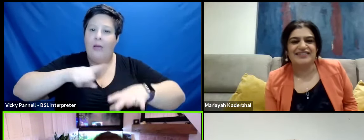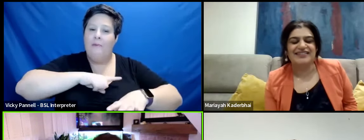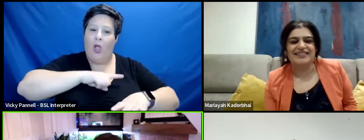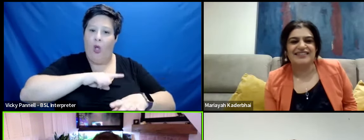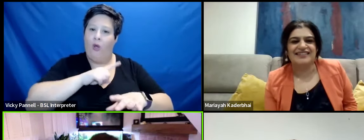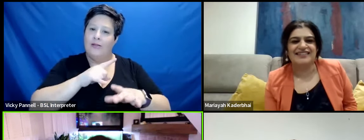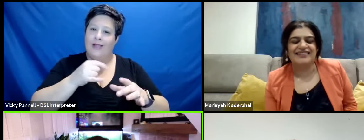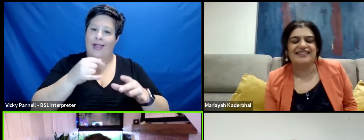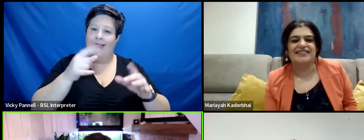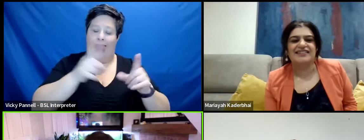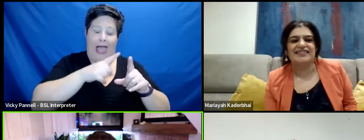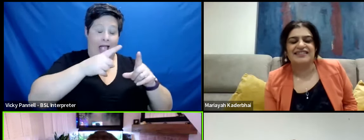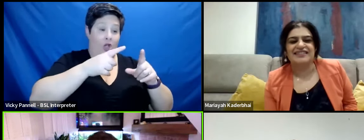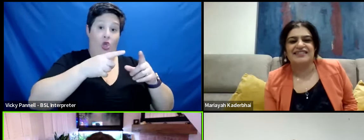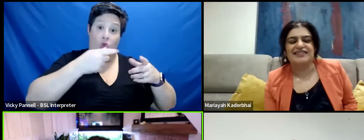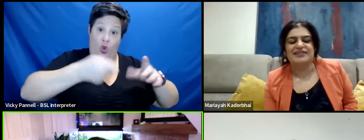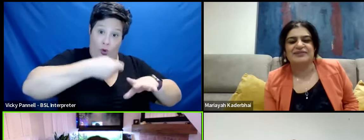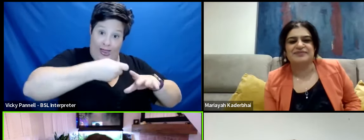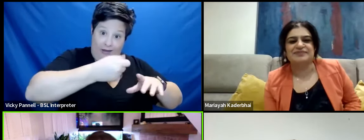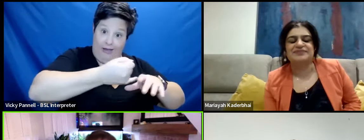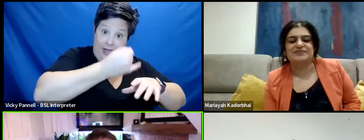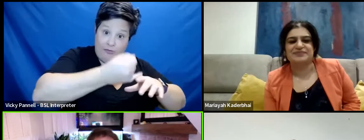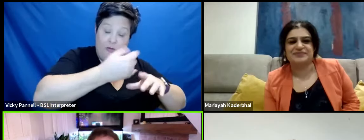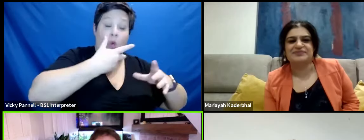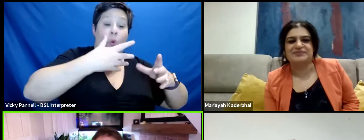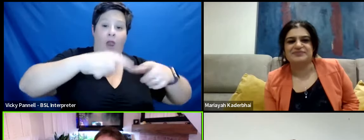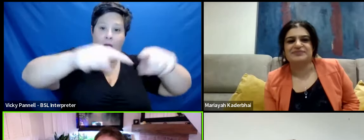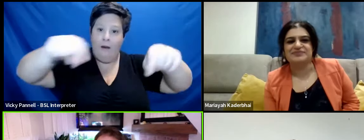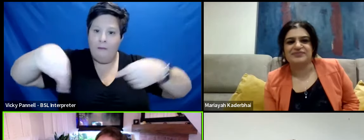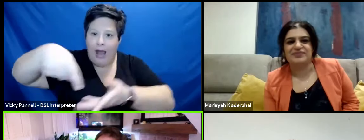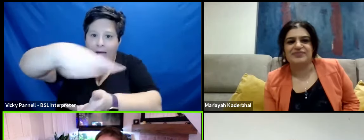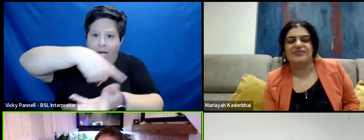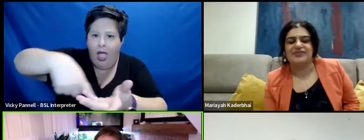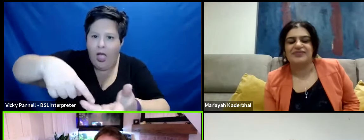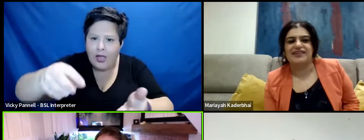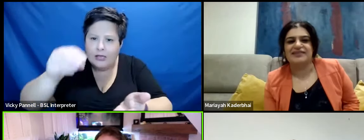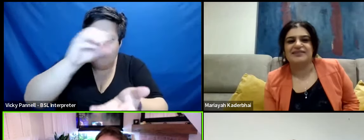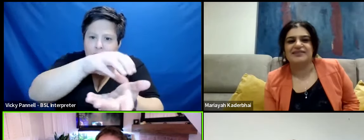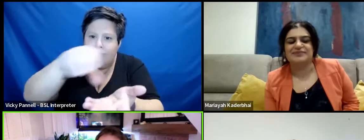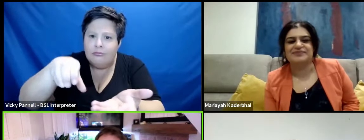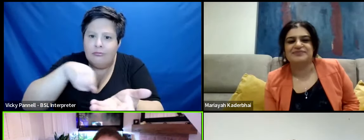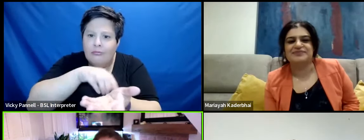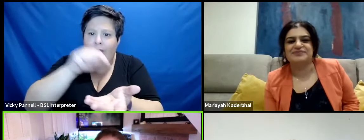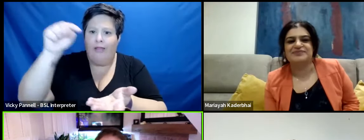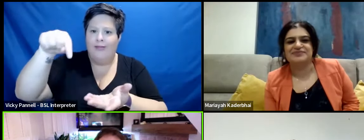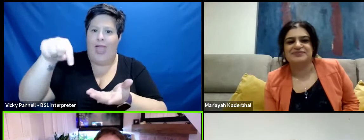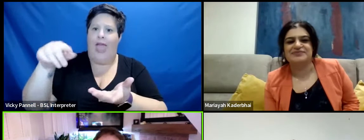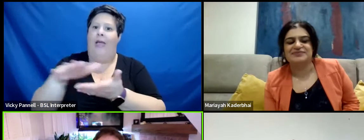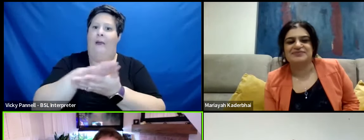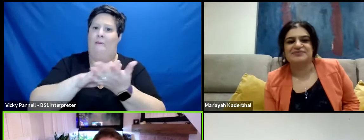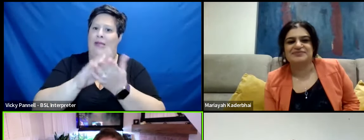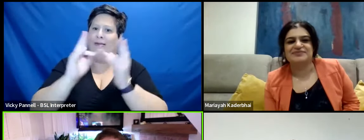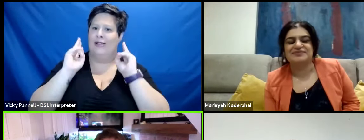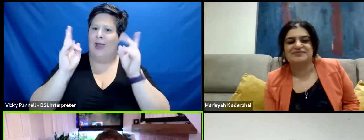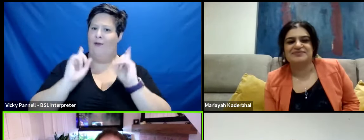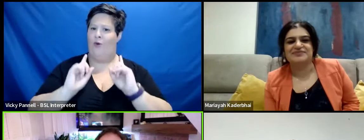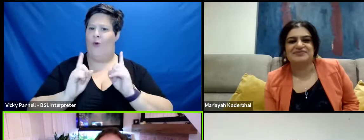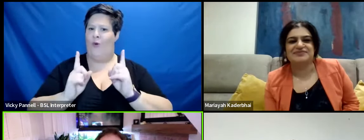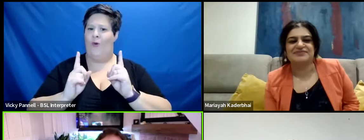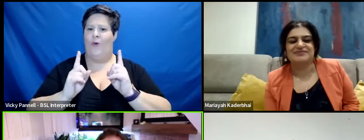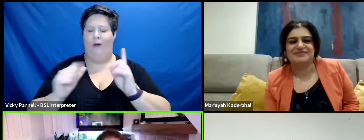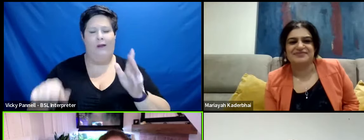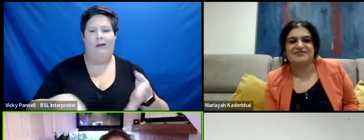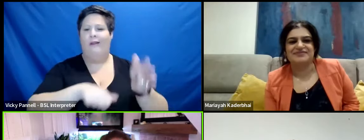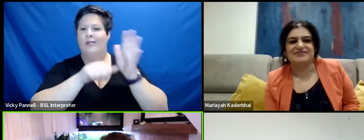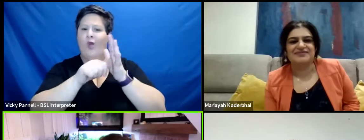it's the chemistry of cooking it. But then when it's plated up, that's the, you know, that's where, that makes you, that's what makes a chef a top